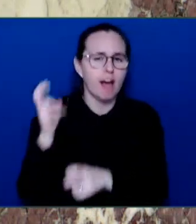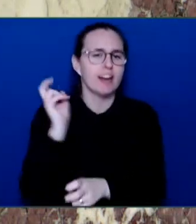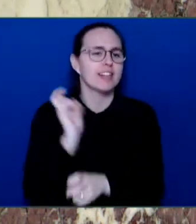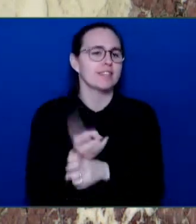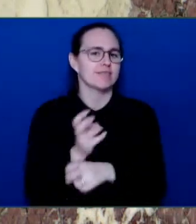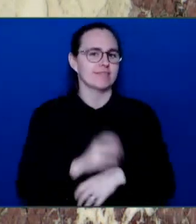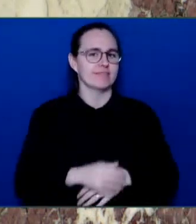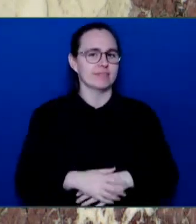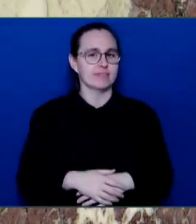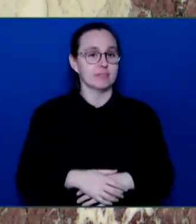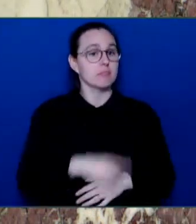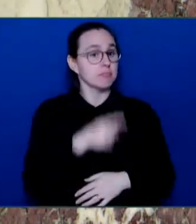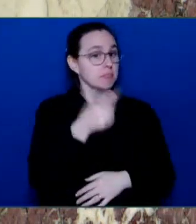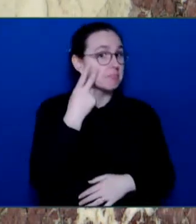Mr. Speaker. you very much.